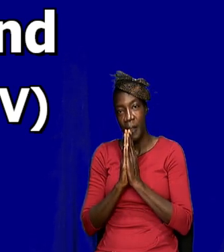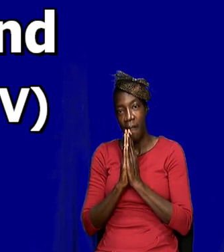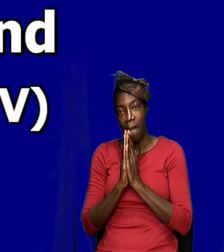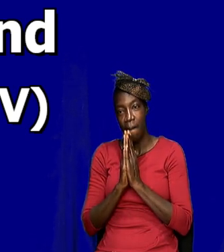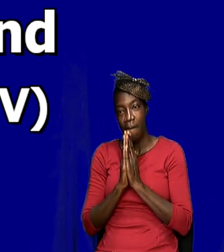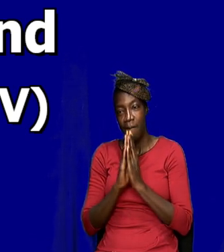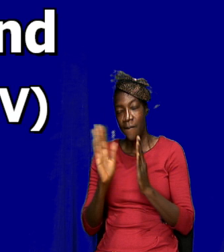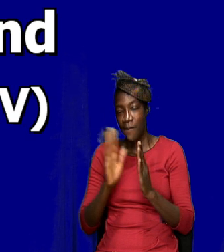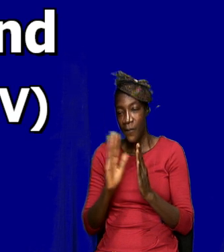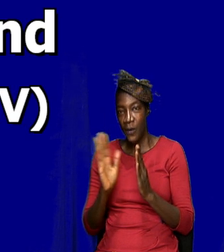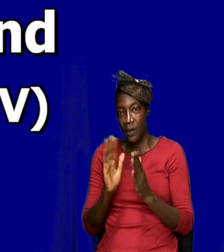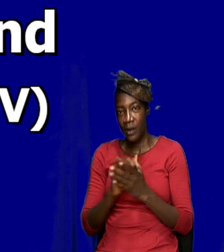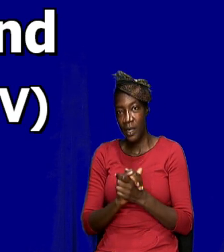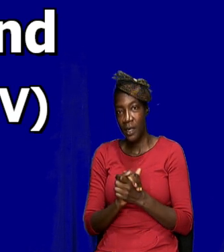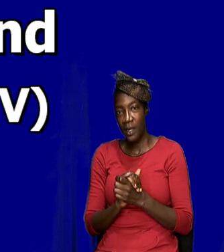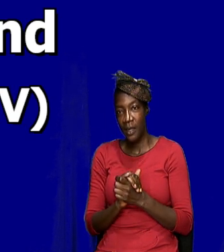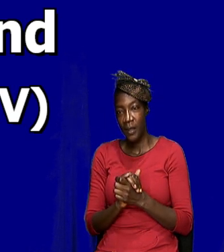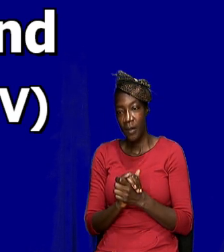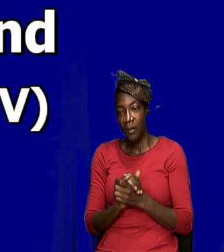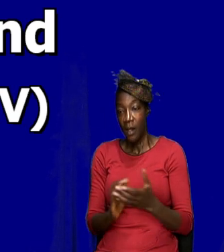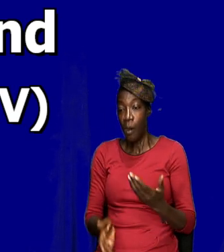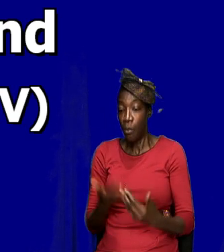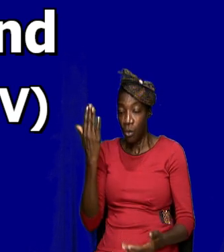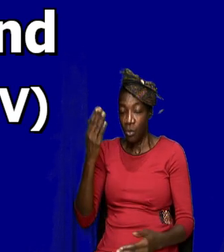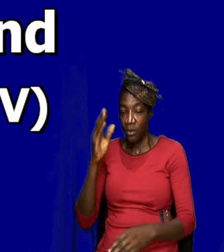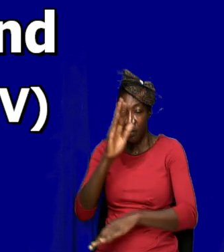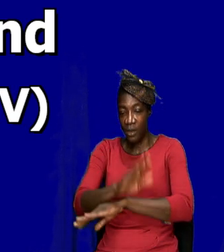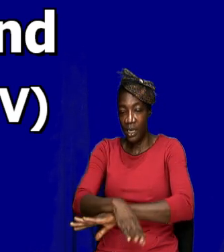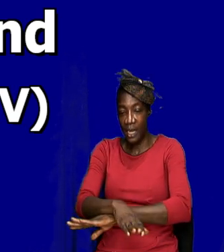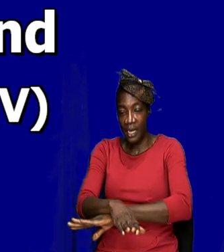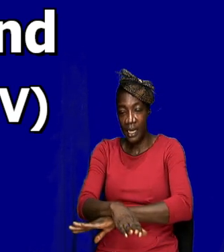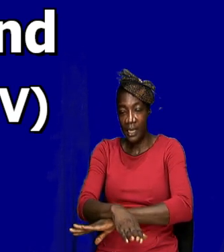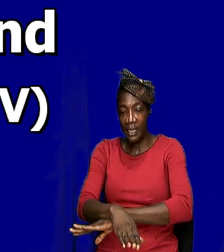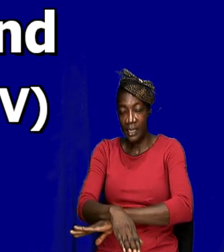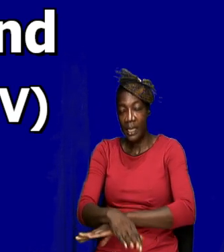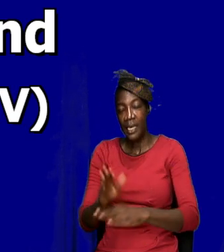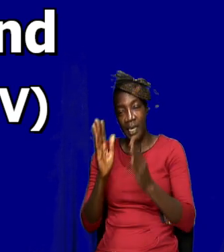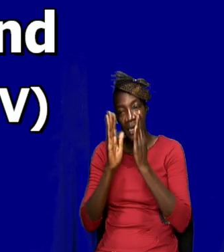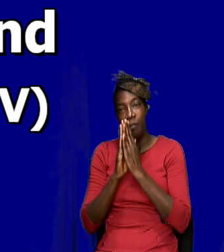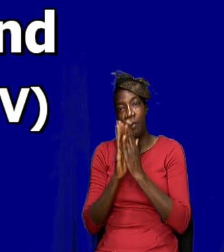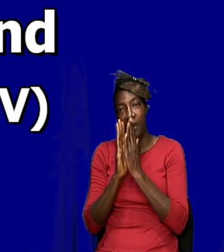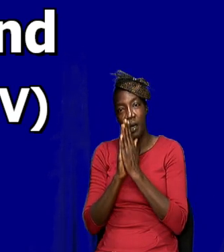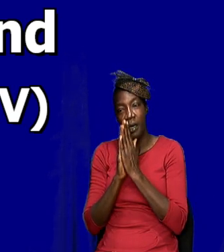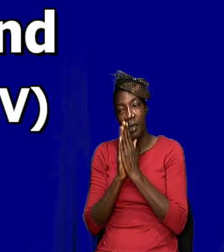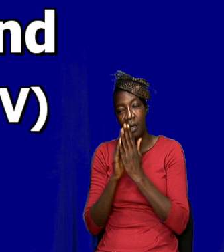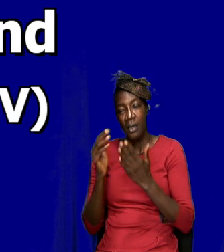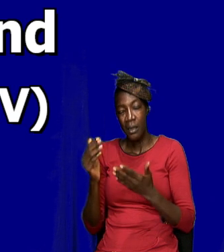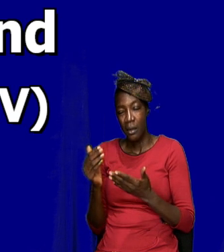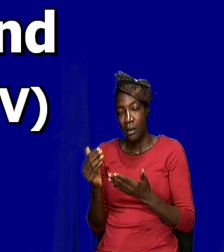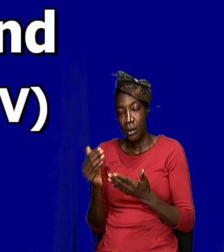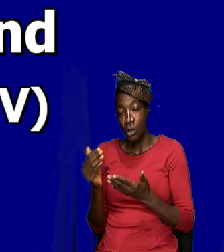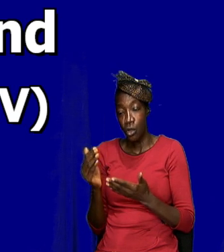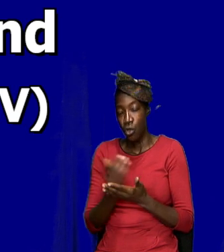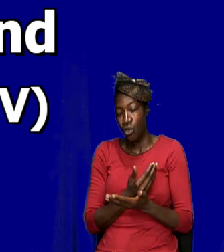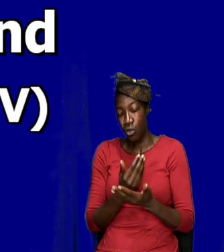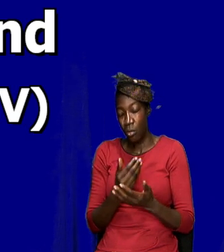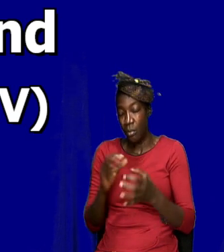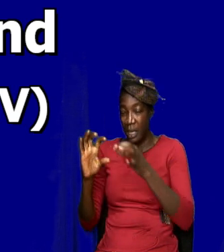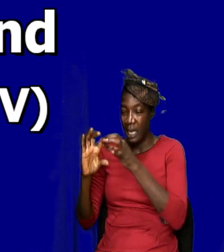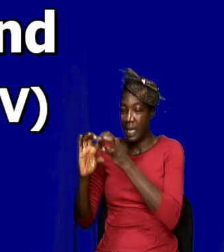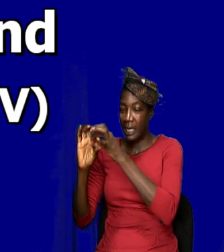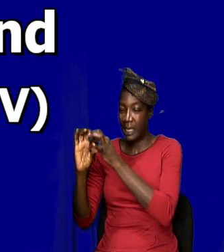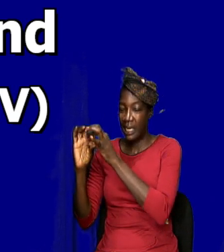where he spent most of the night in prayer. And some might link it, some may even link it to say,